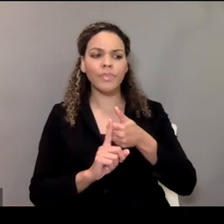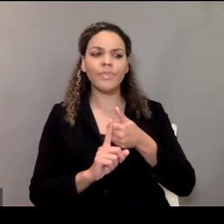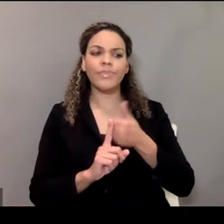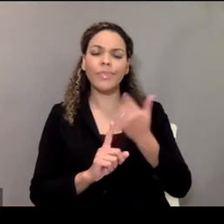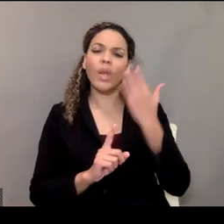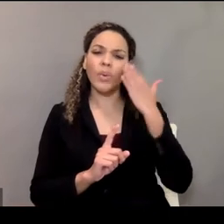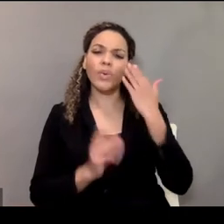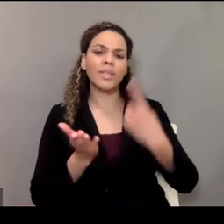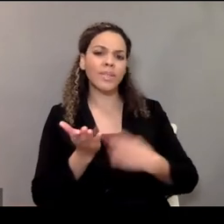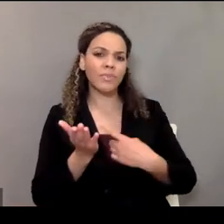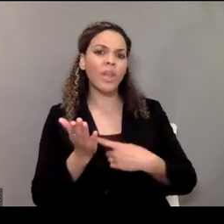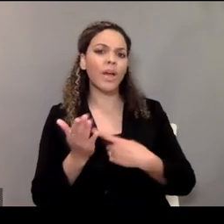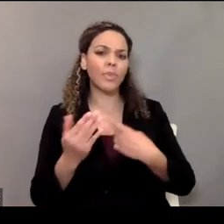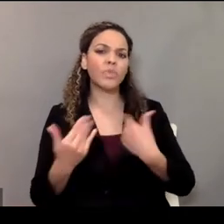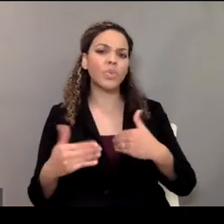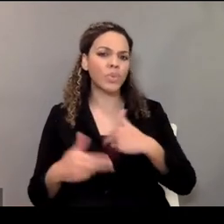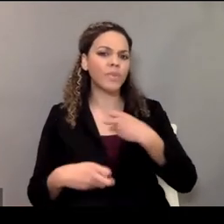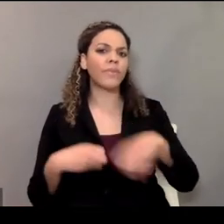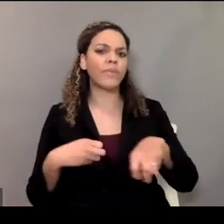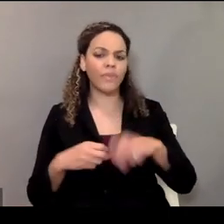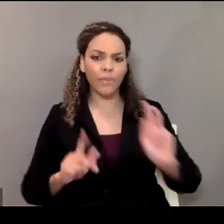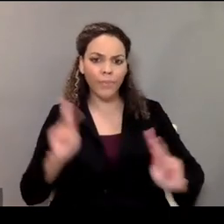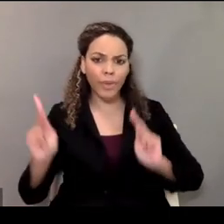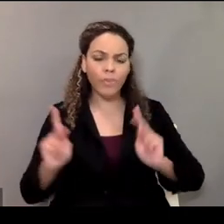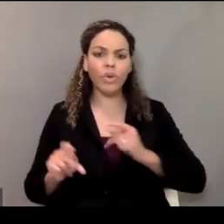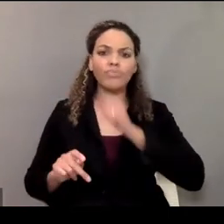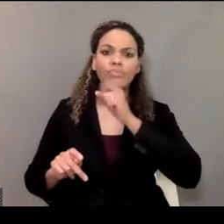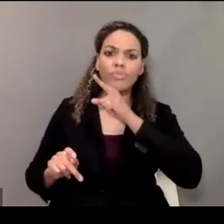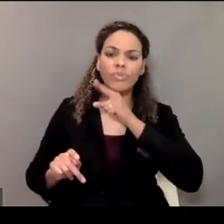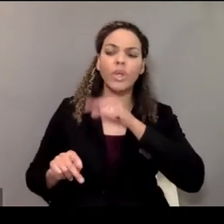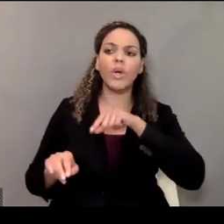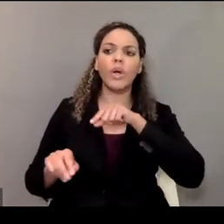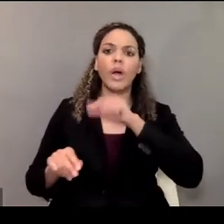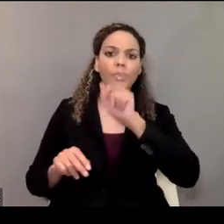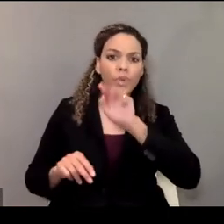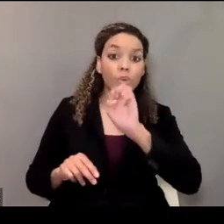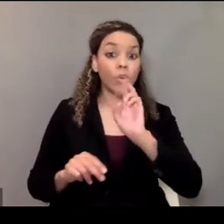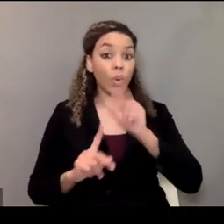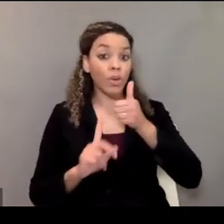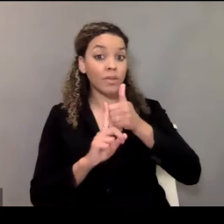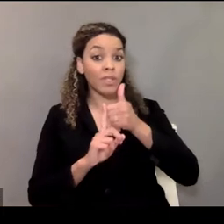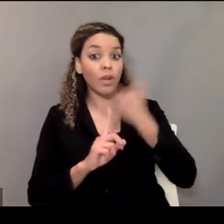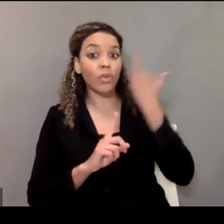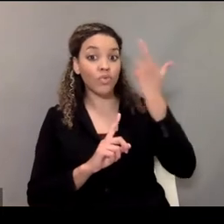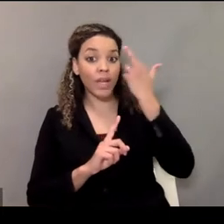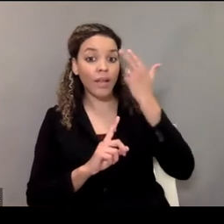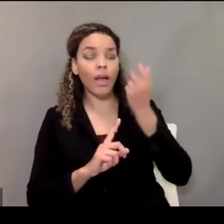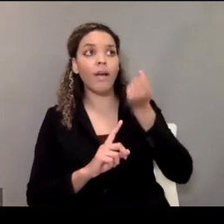for individuals to report abuse or to acknowledge that abuse is happening.